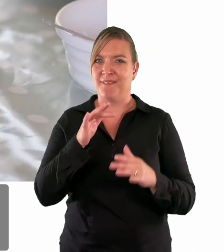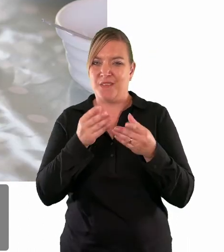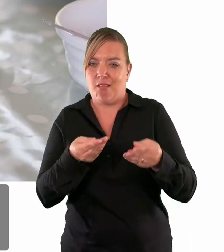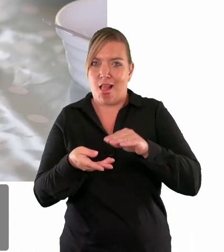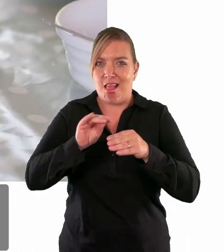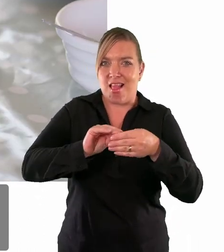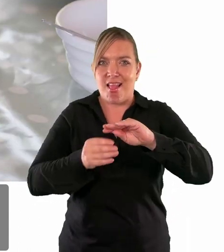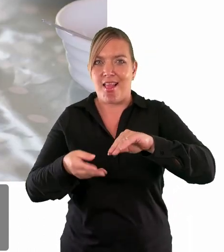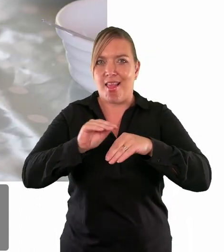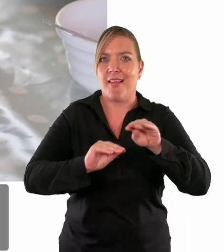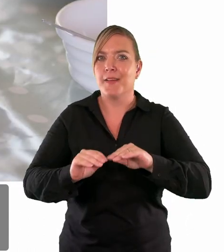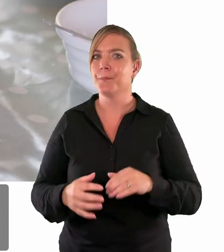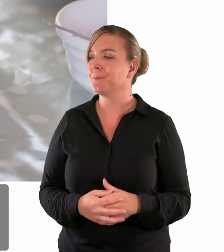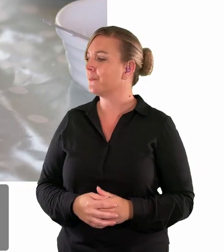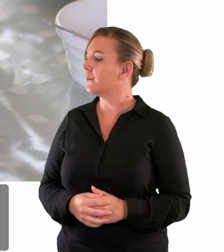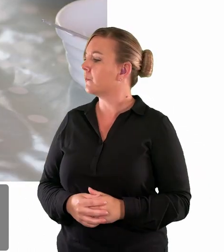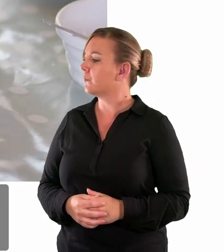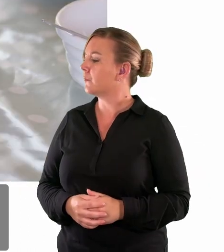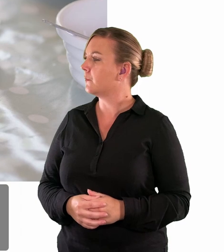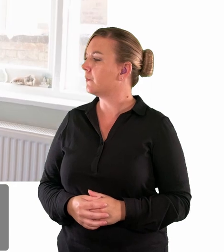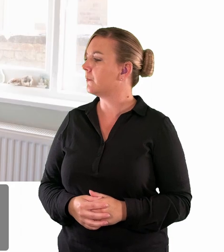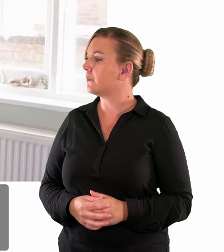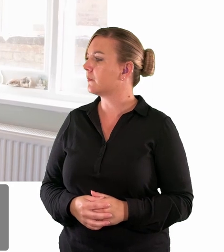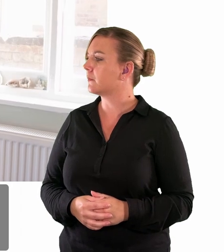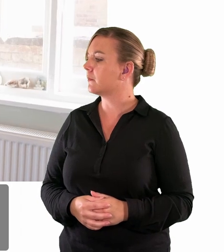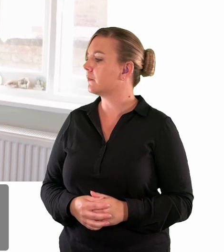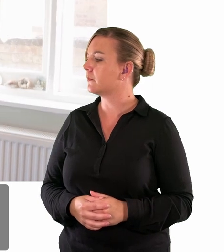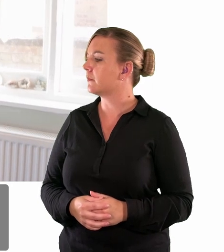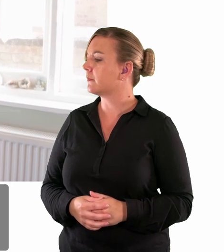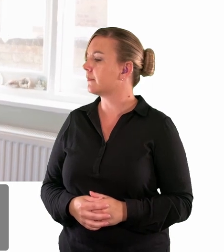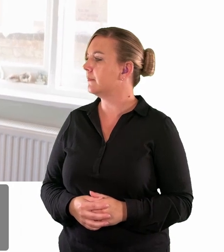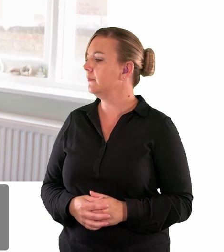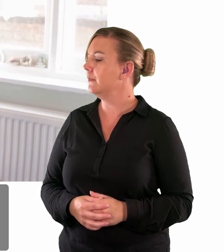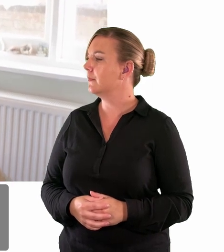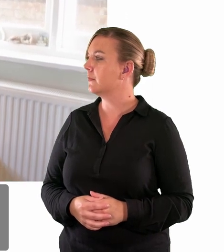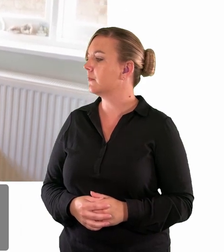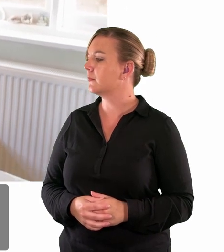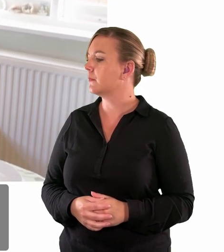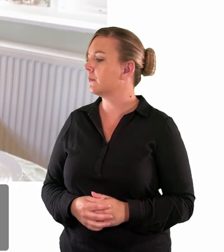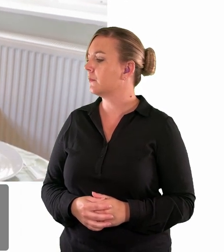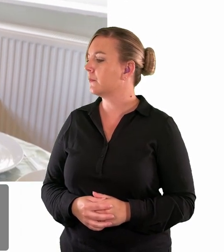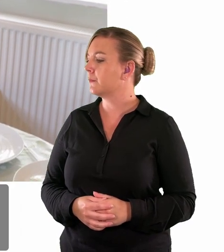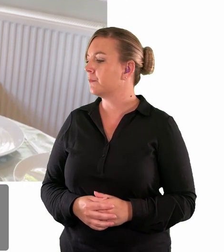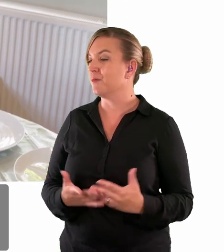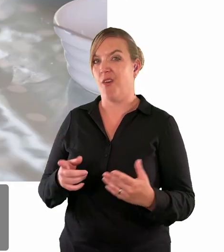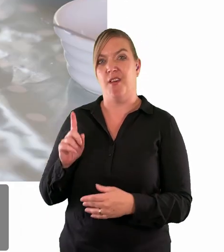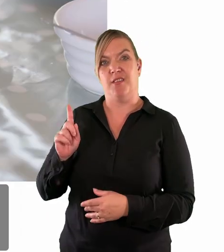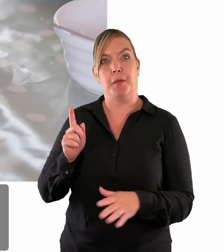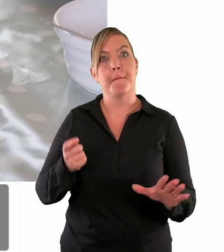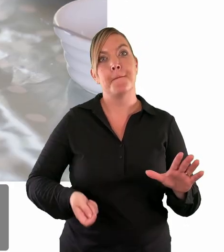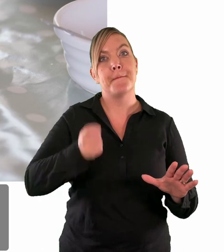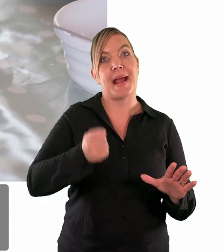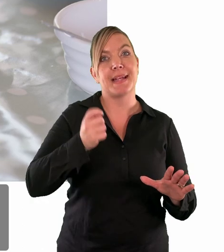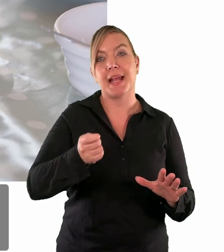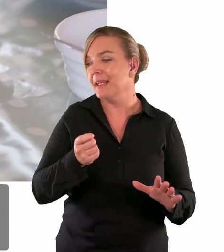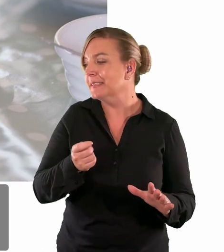just uh turn that like that and there we have um one of this year's pancakes it looks